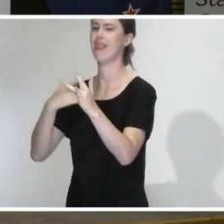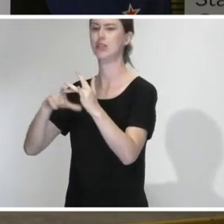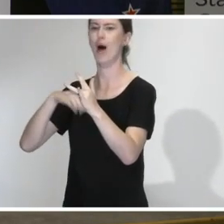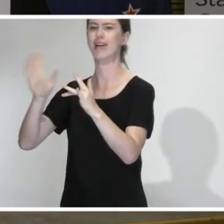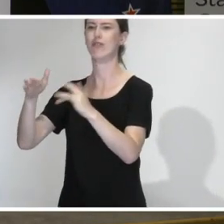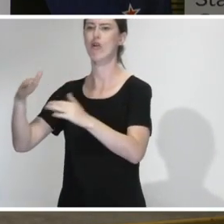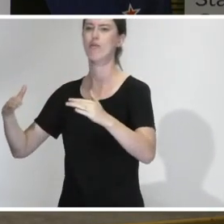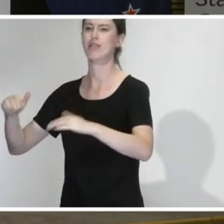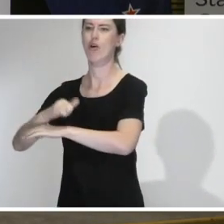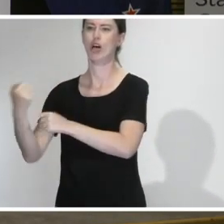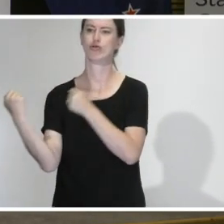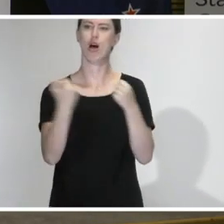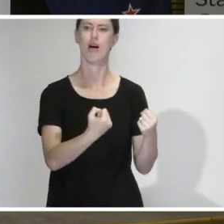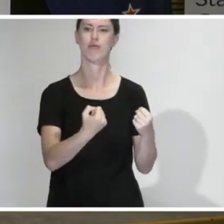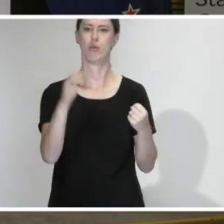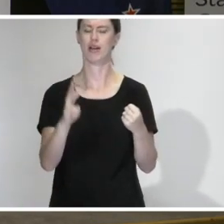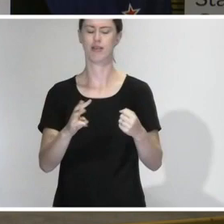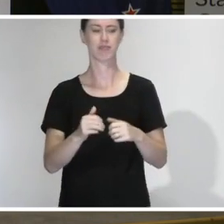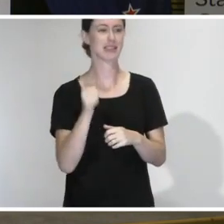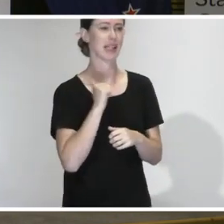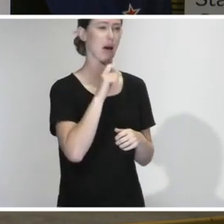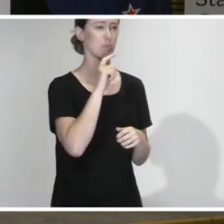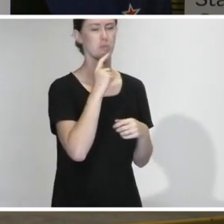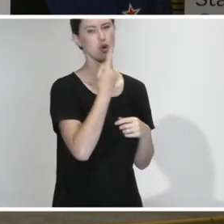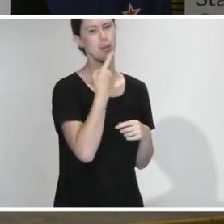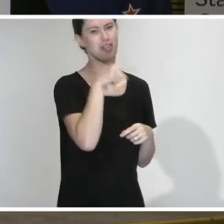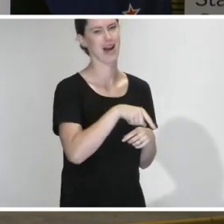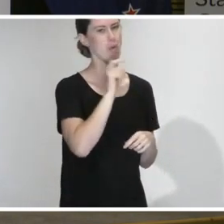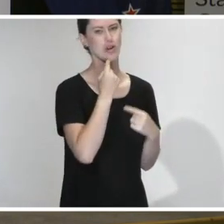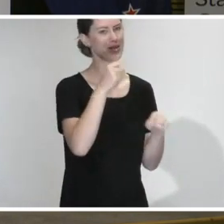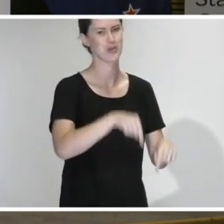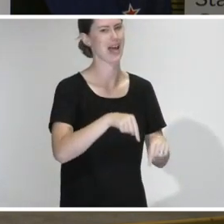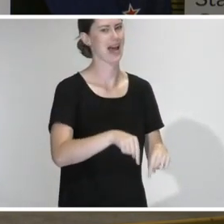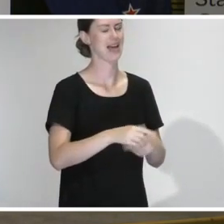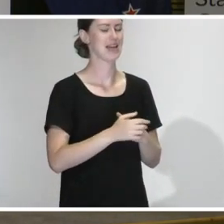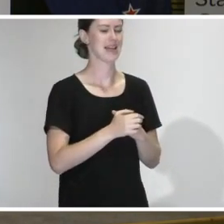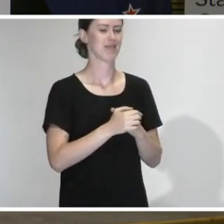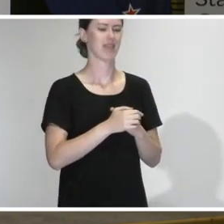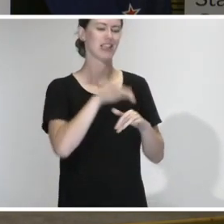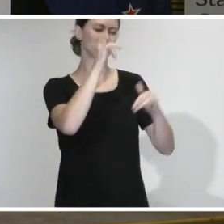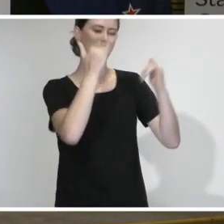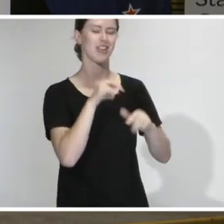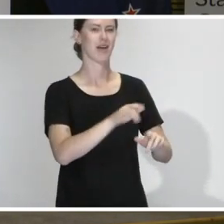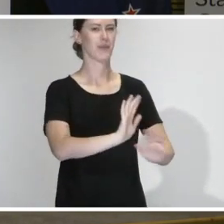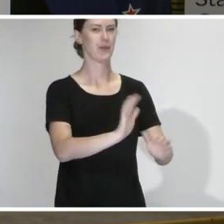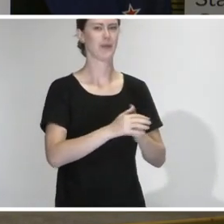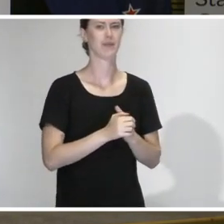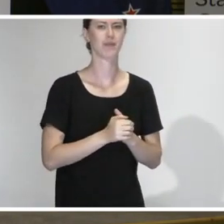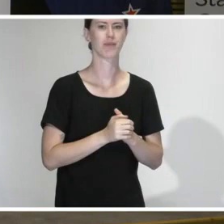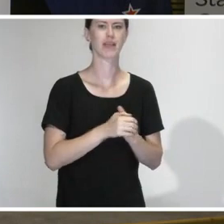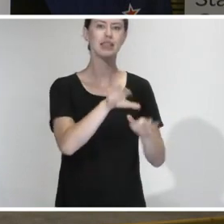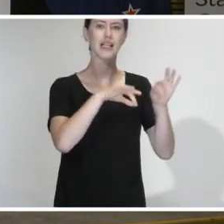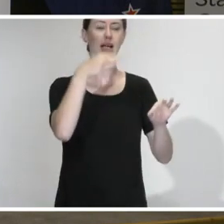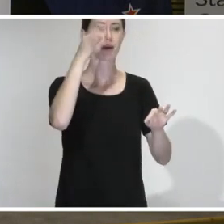What do you make of a success? didn't pass any judgment on it yesterday, and I won't pass judgment on it today. Ultimately, we made the form for the select committee